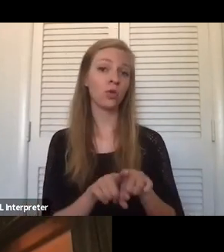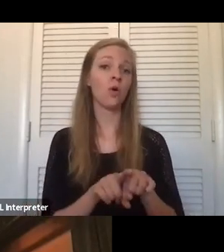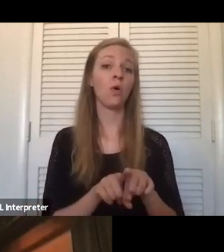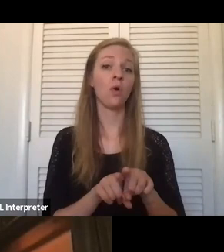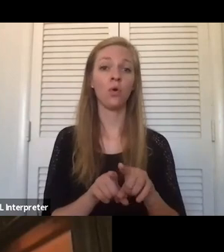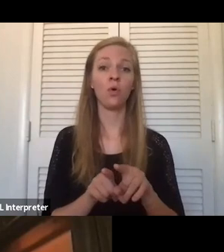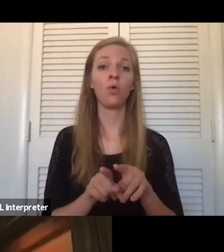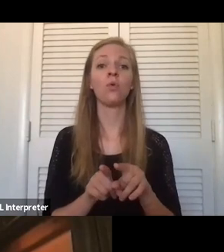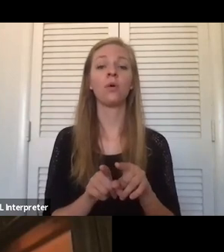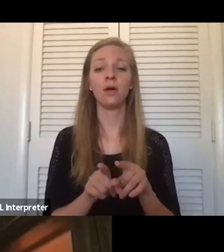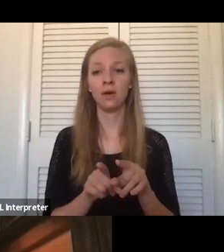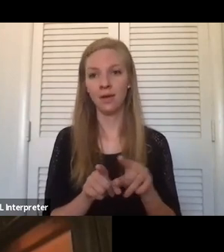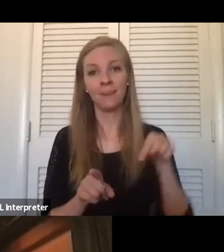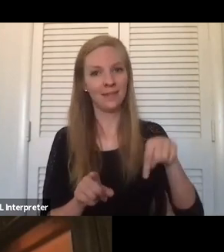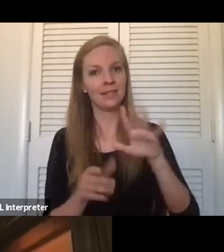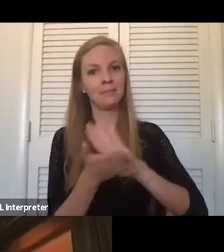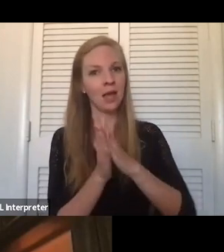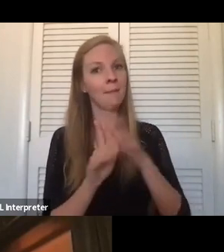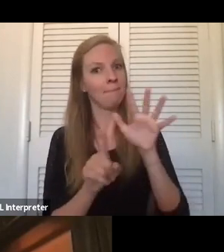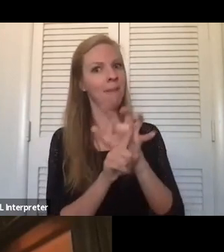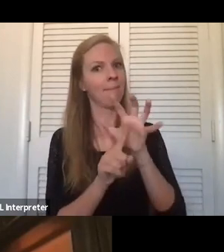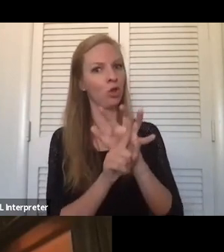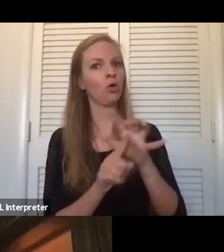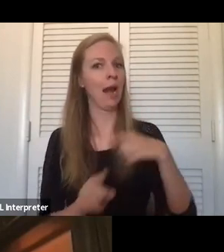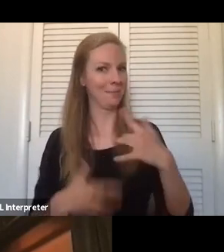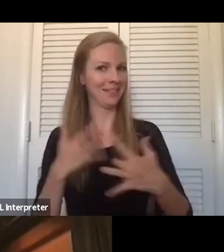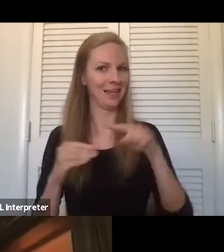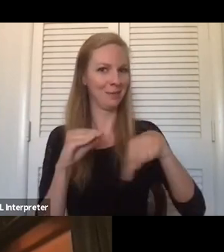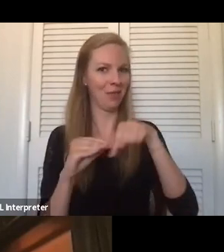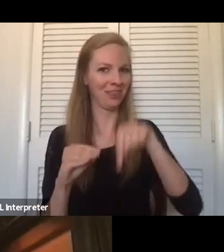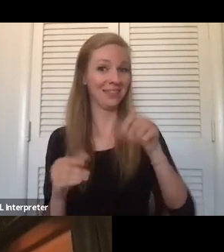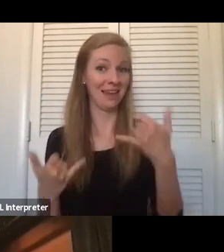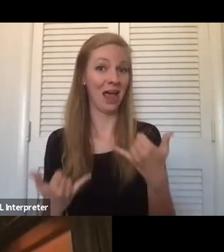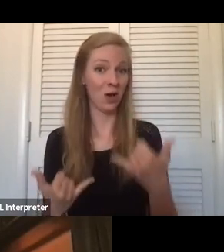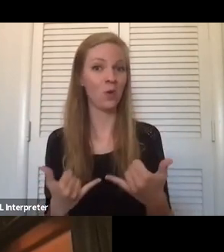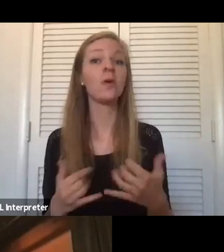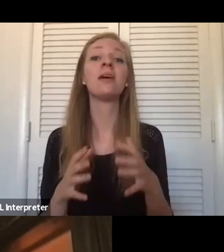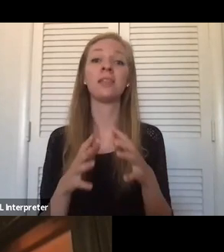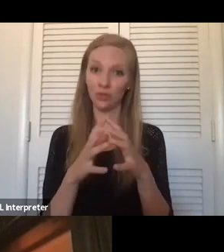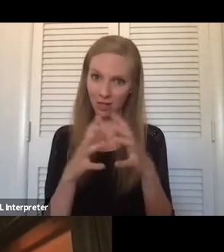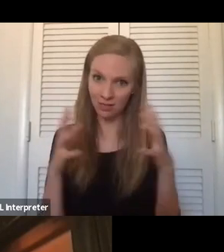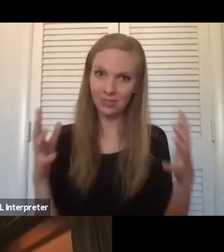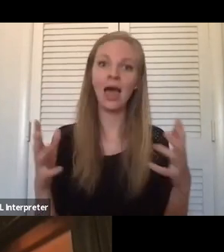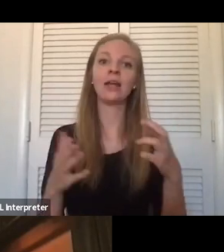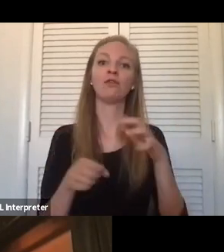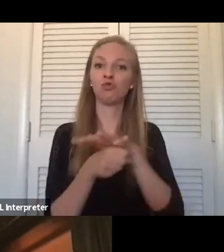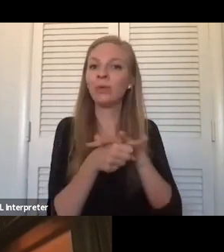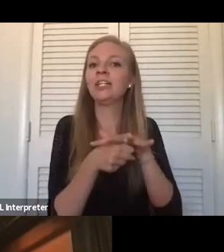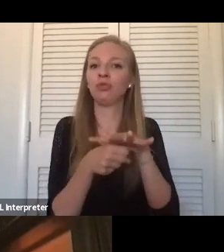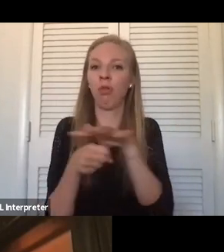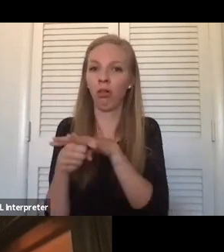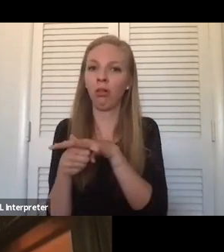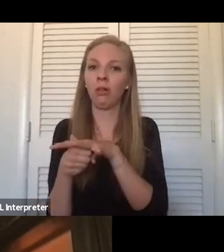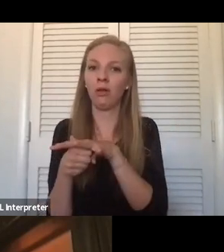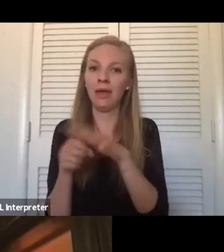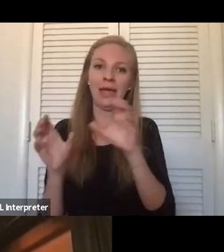it's becoming very popular and I'm very excited about it now that there's lots of regional committees or